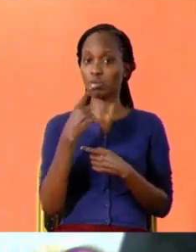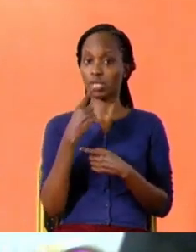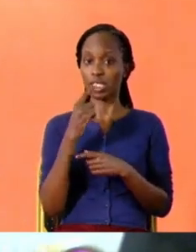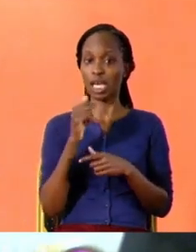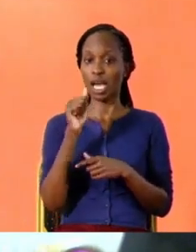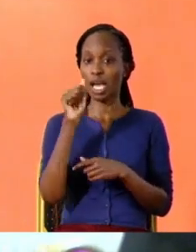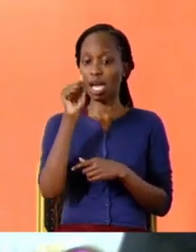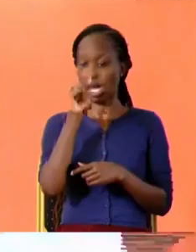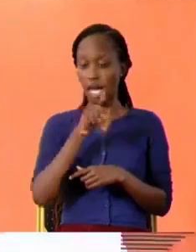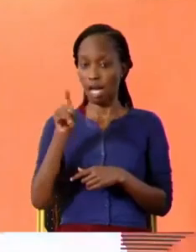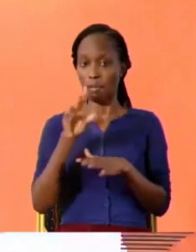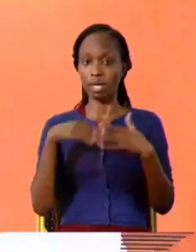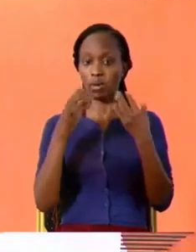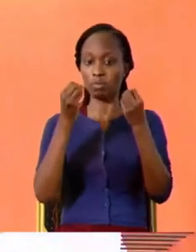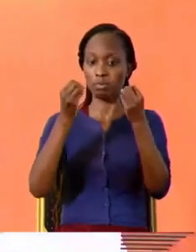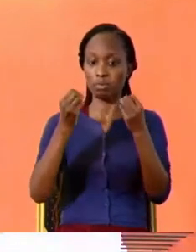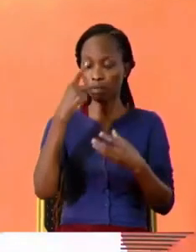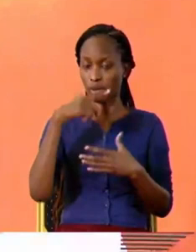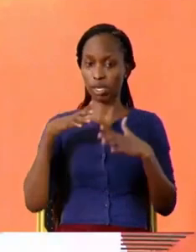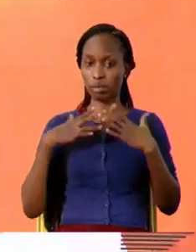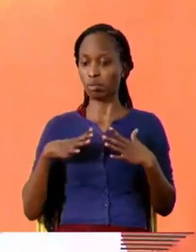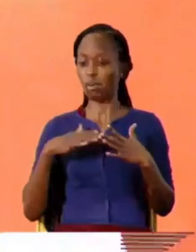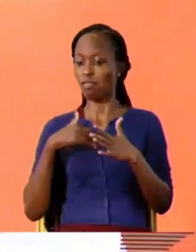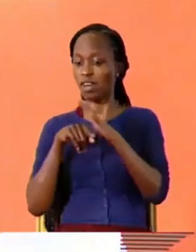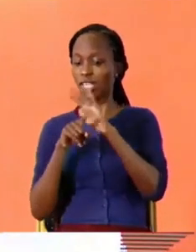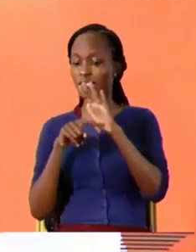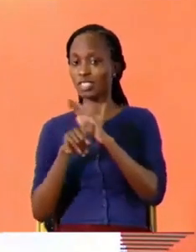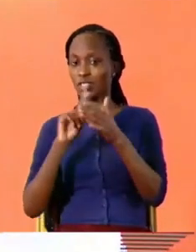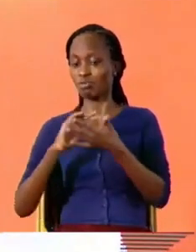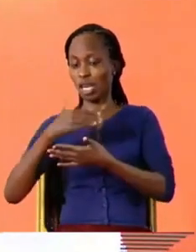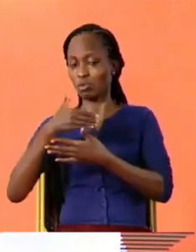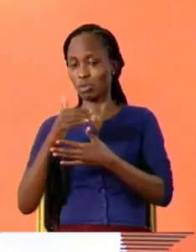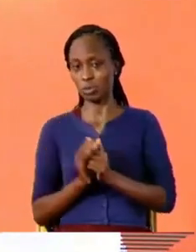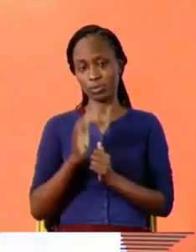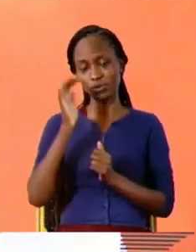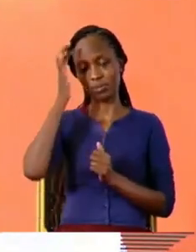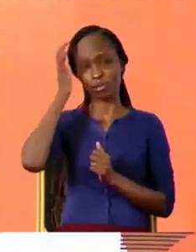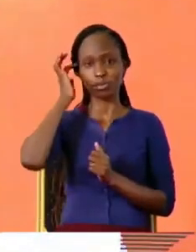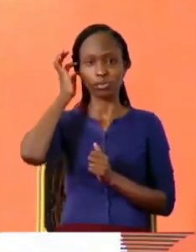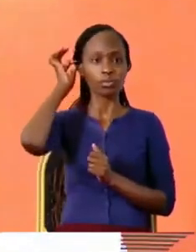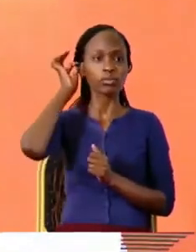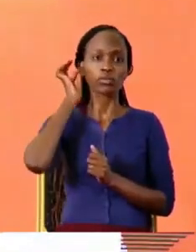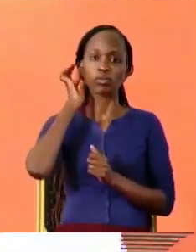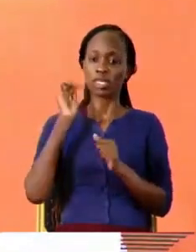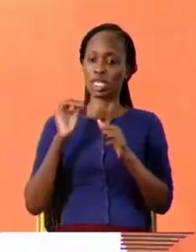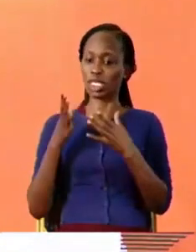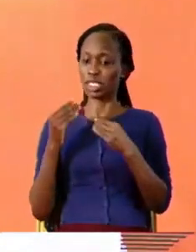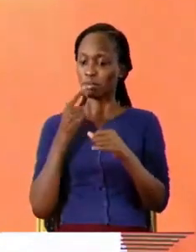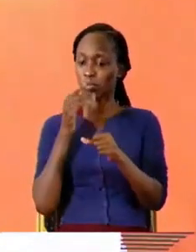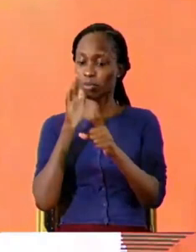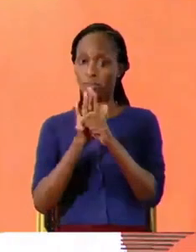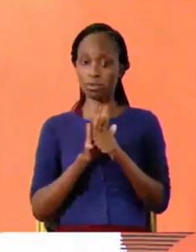many blind people have access to laptops it's easier to promise primary